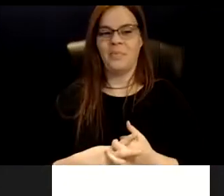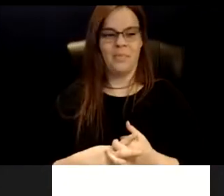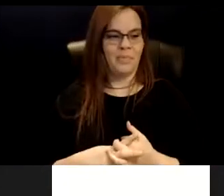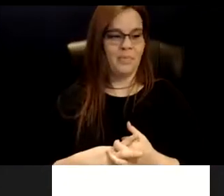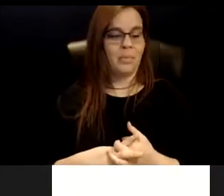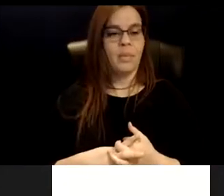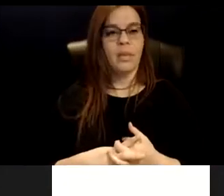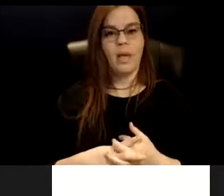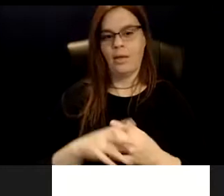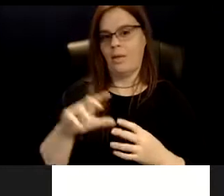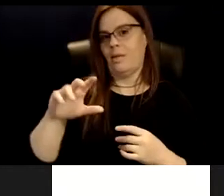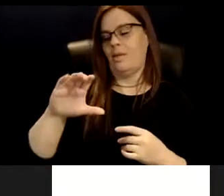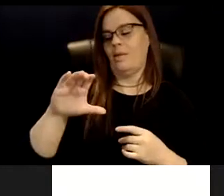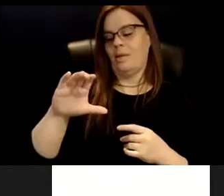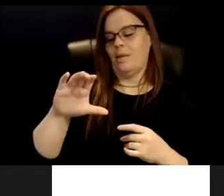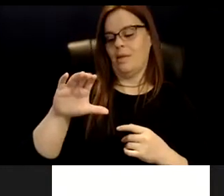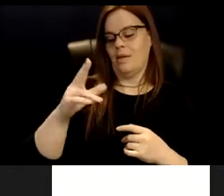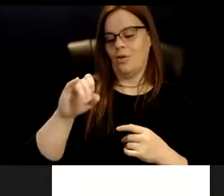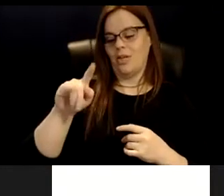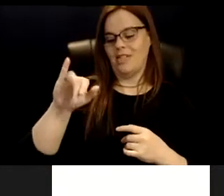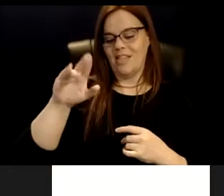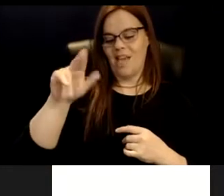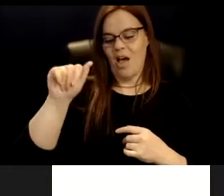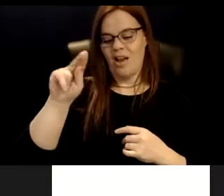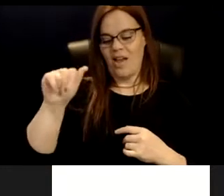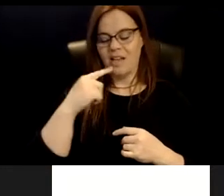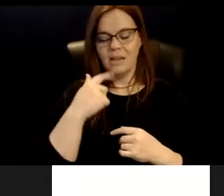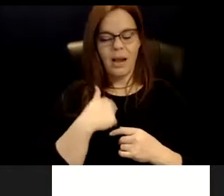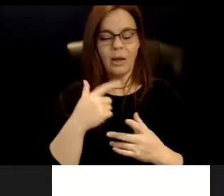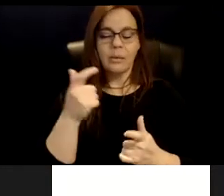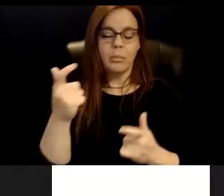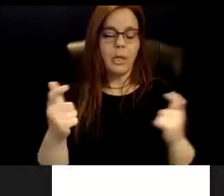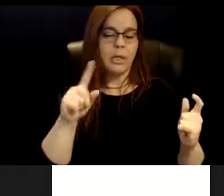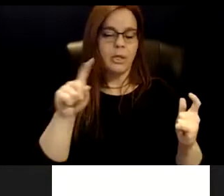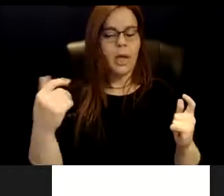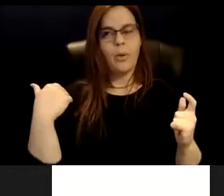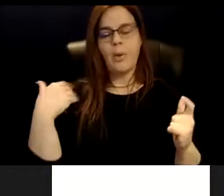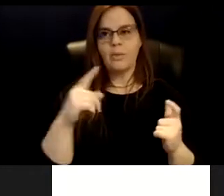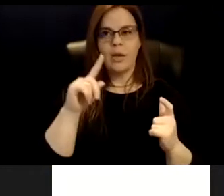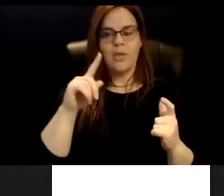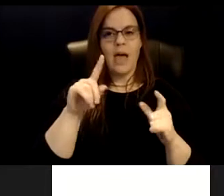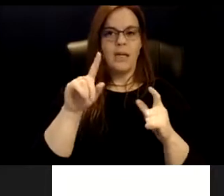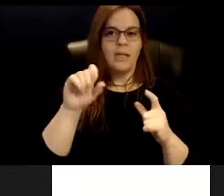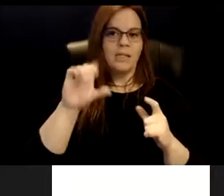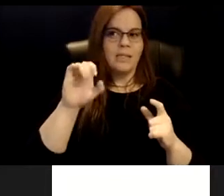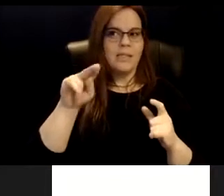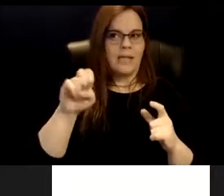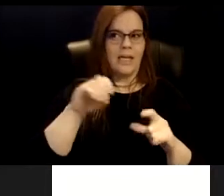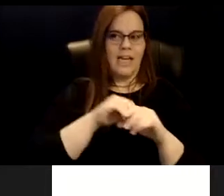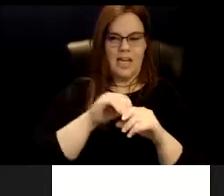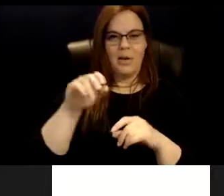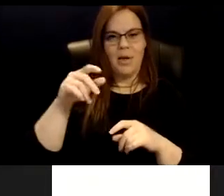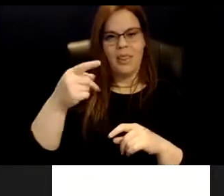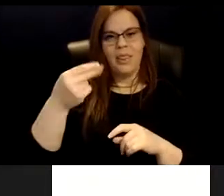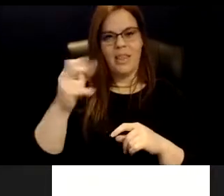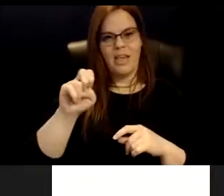This is such a huge question because it reminds me of that scene in Prince's Bride. Like, let me explain. No, let me sum up.